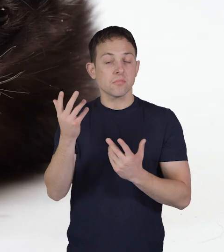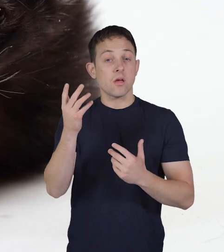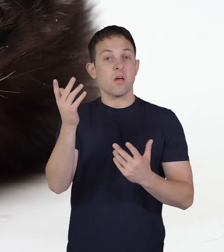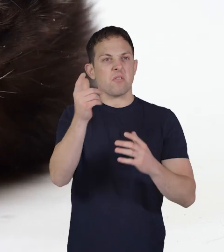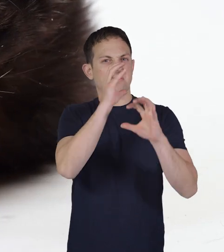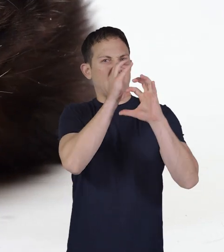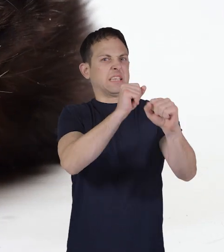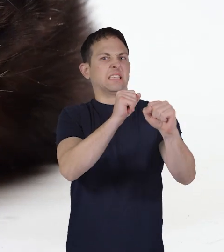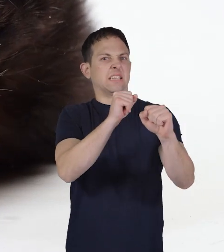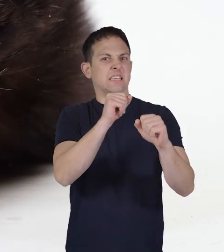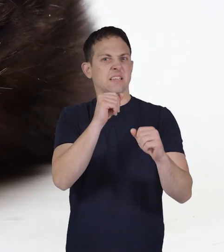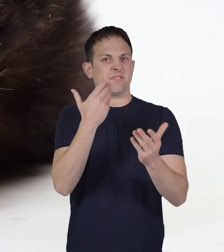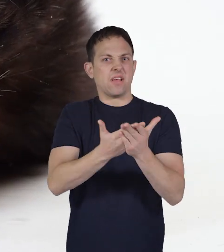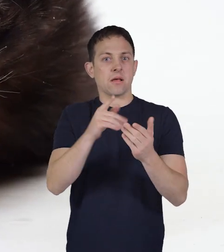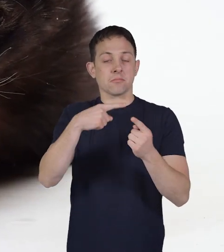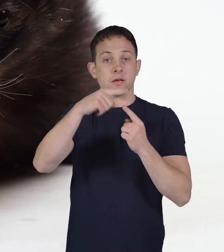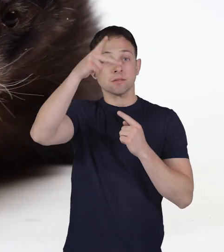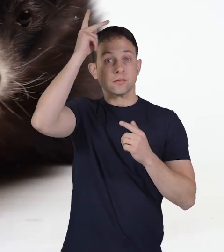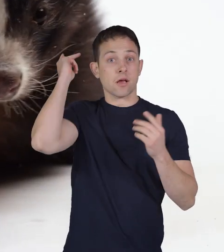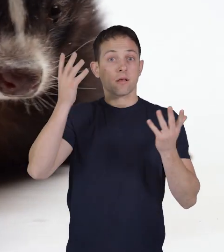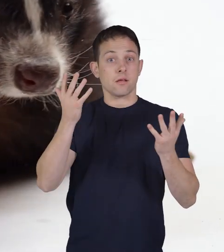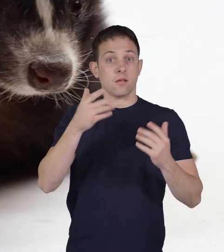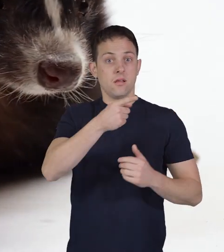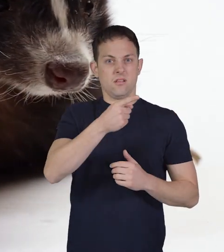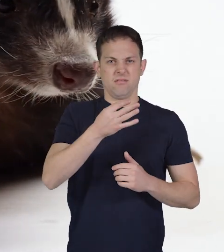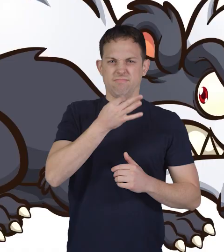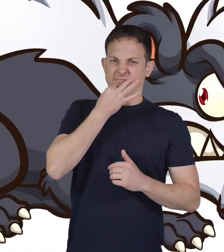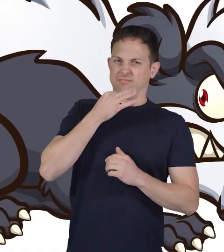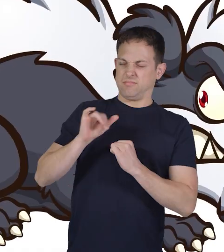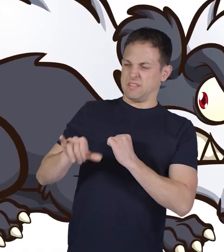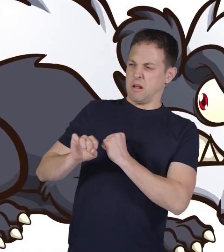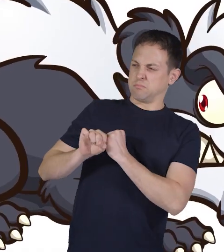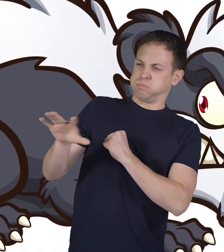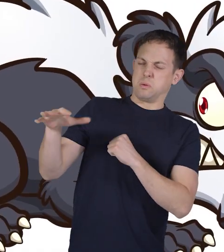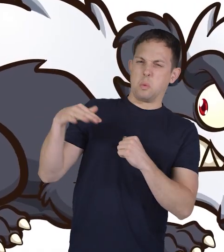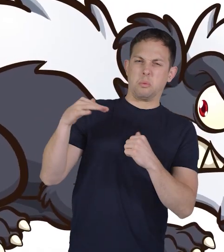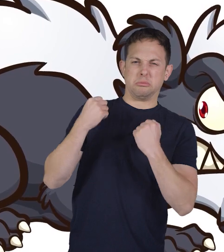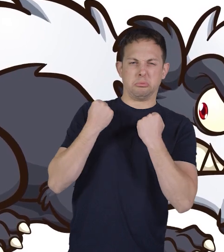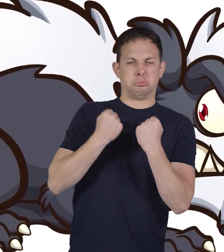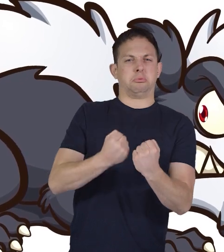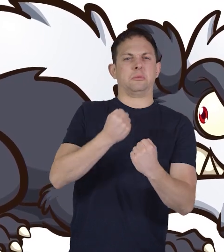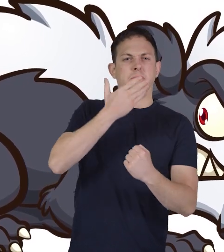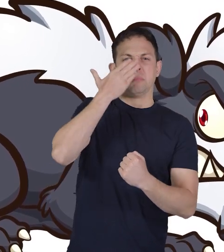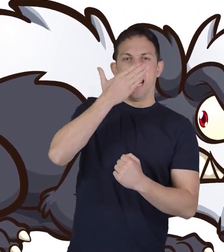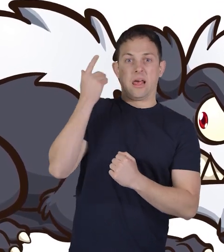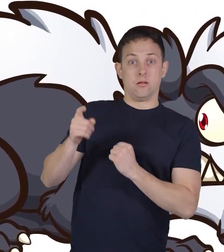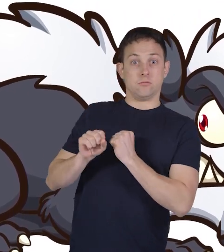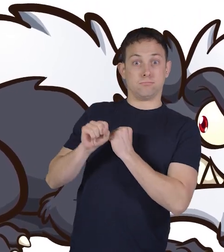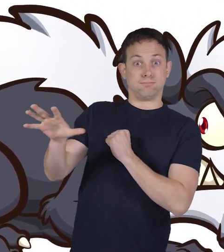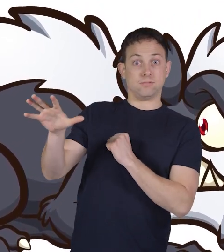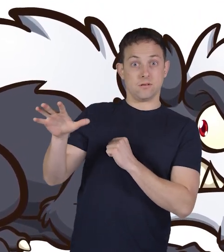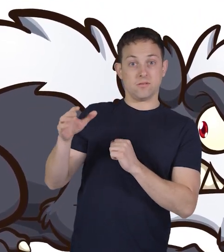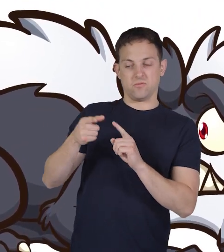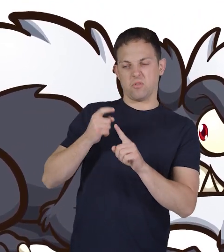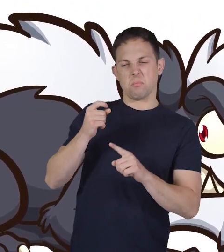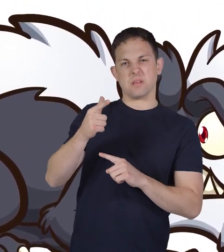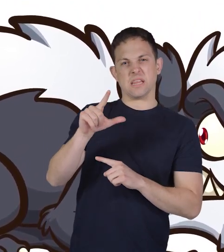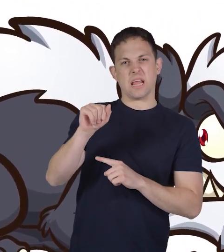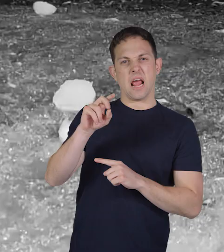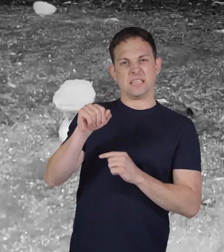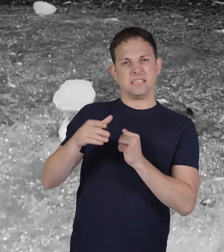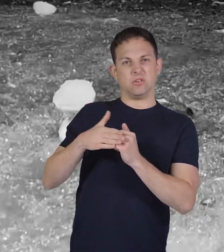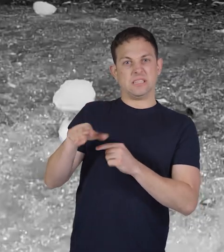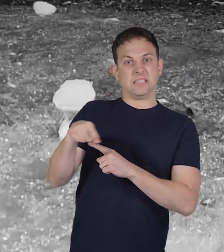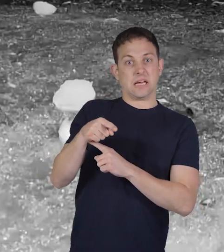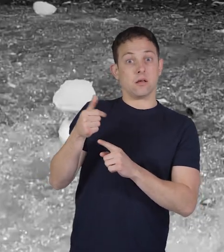one fascinating fact about skunks is their ability to spray a strong smelling liquid from glands near their